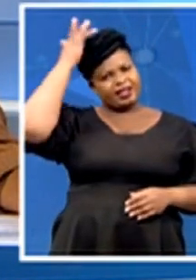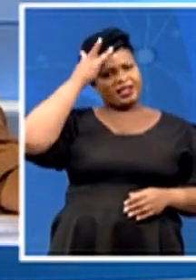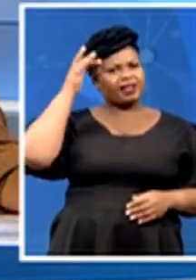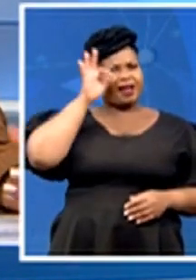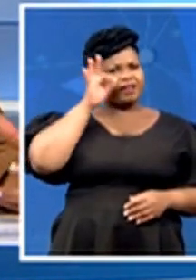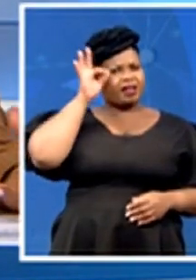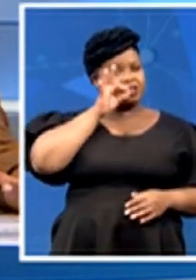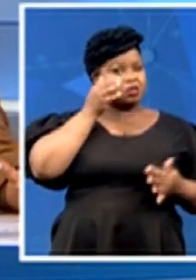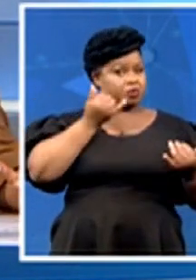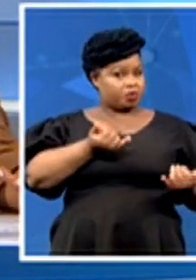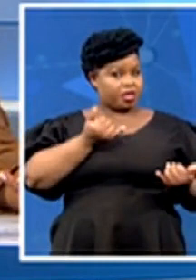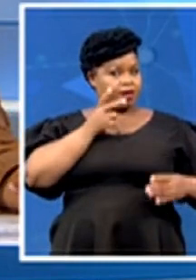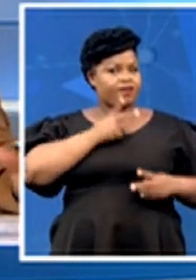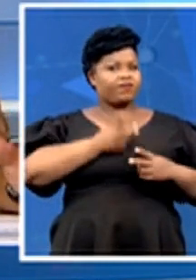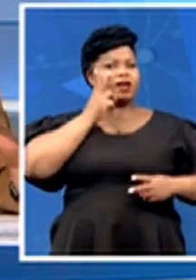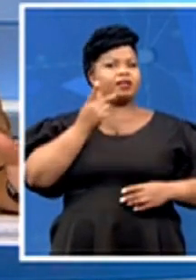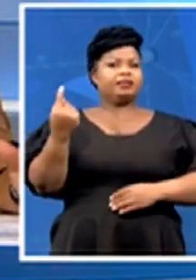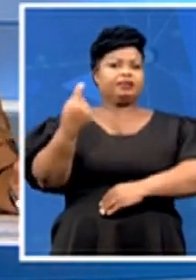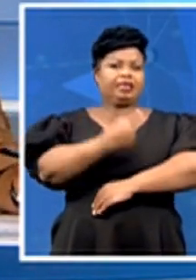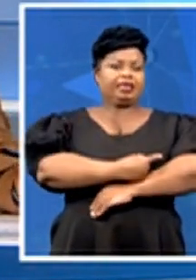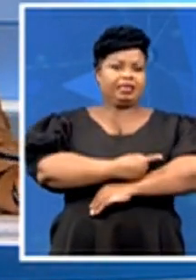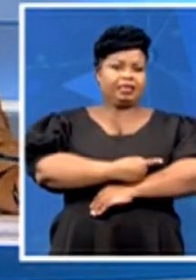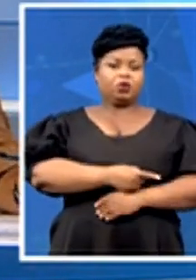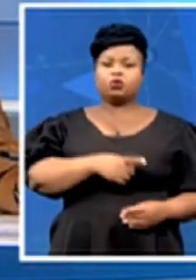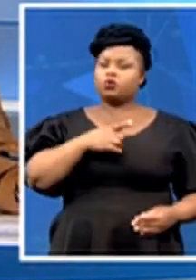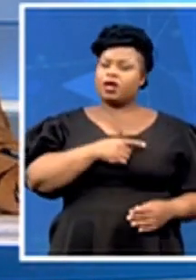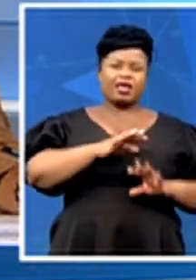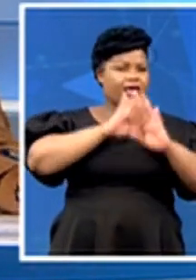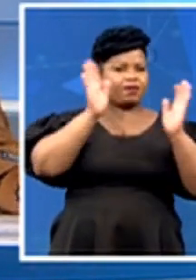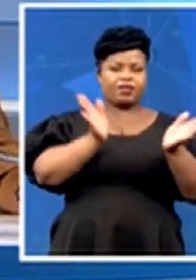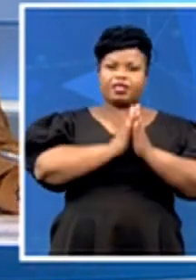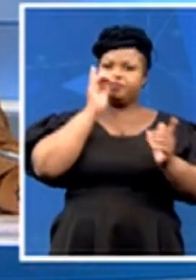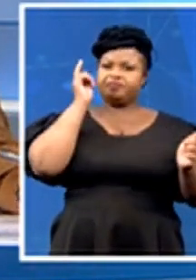that has changed turned around events of the past two decades